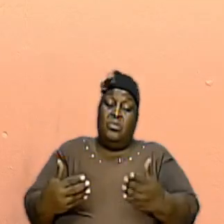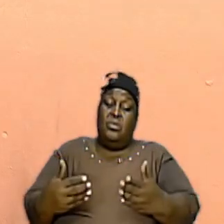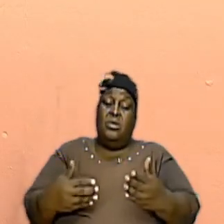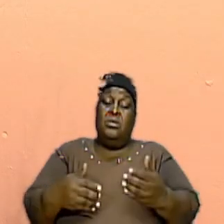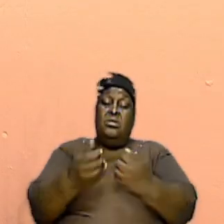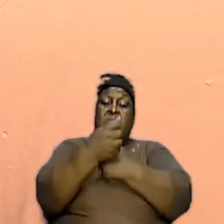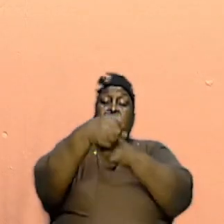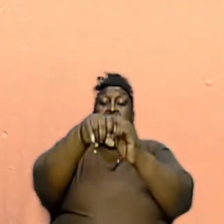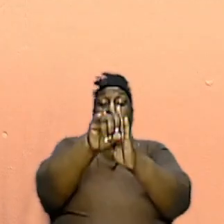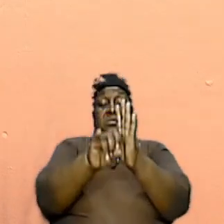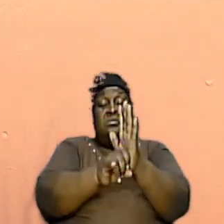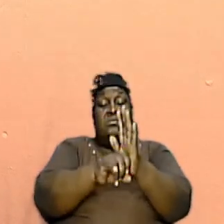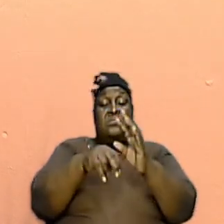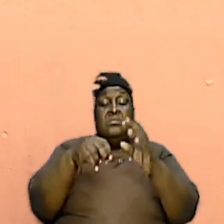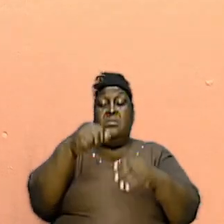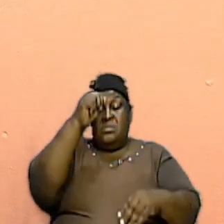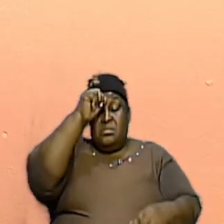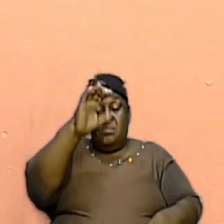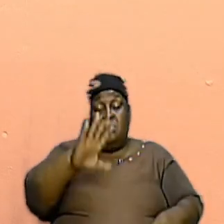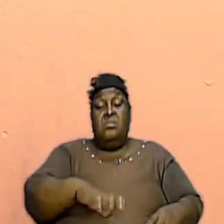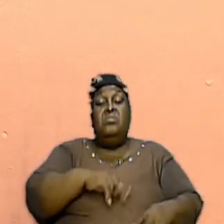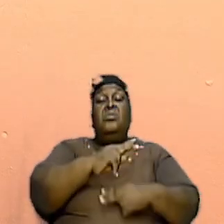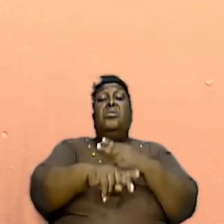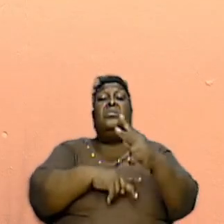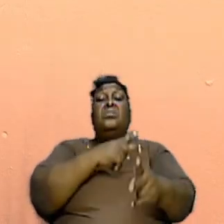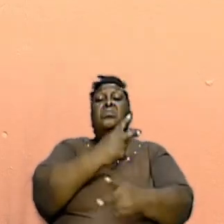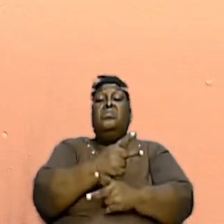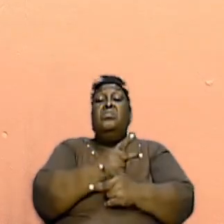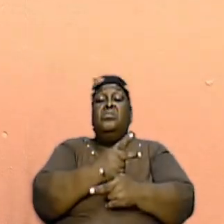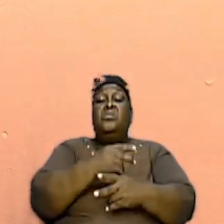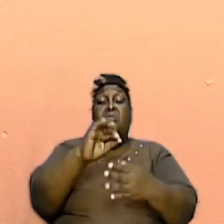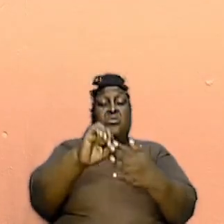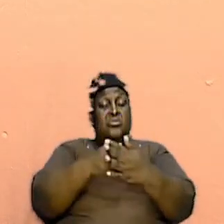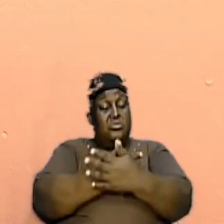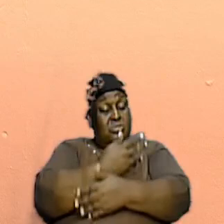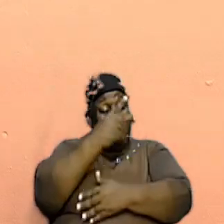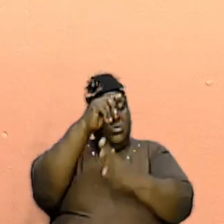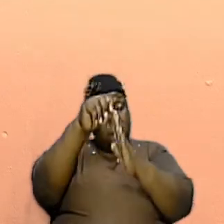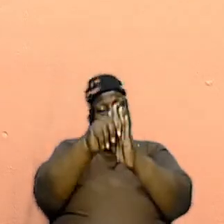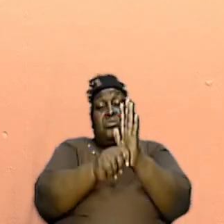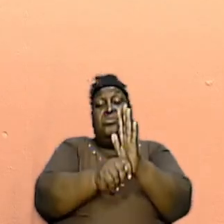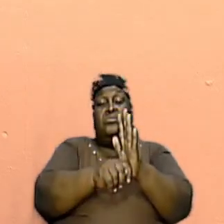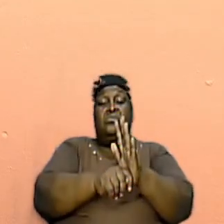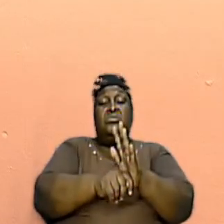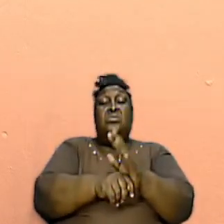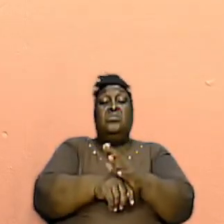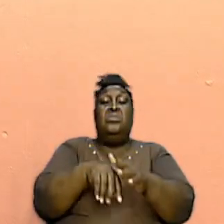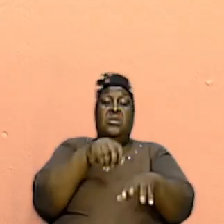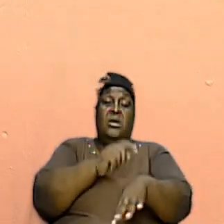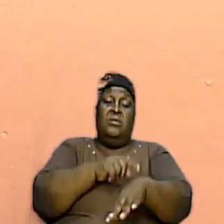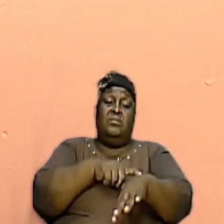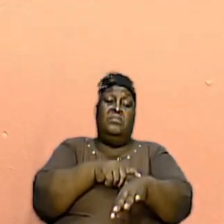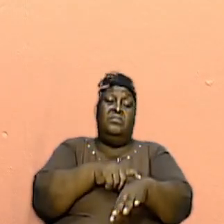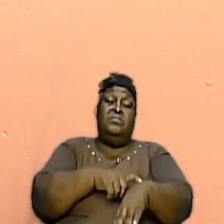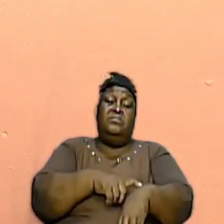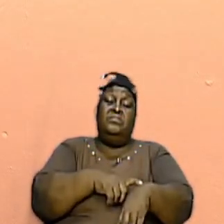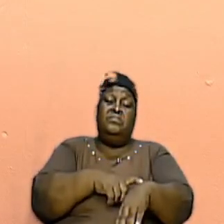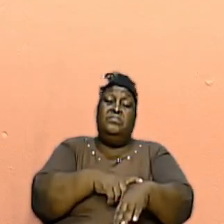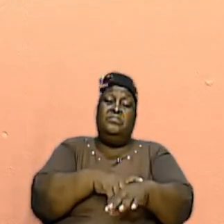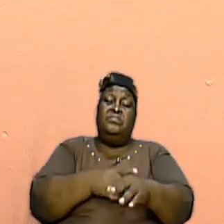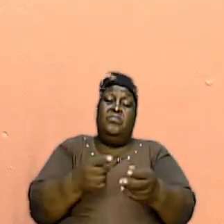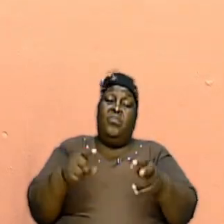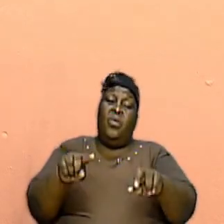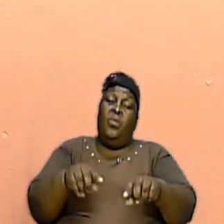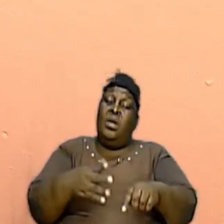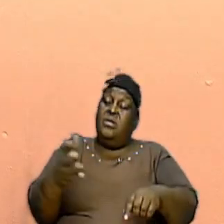salvation of mankind in this New Testament era. And so, while there are things